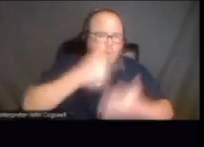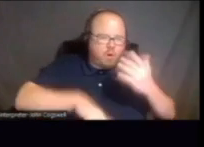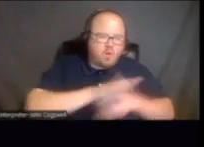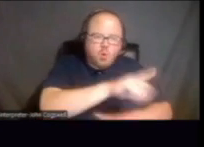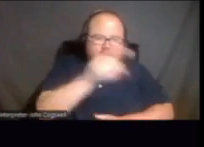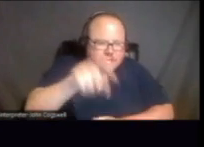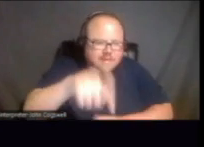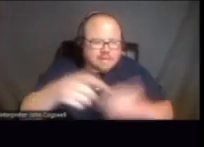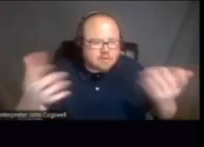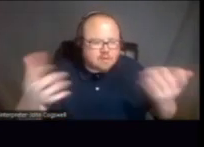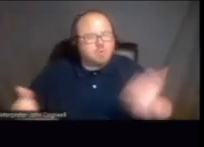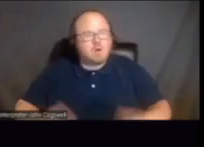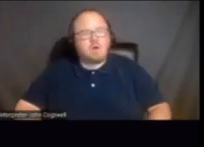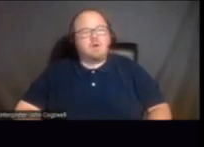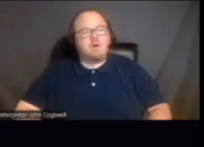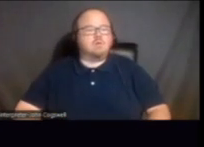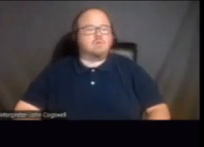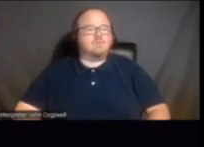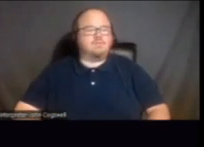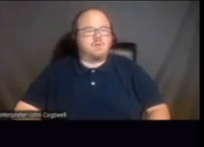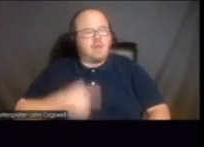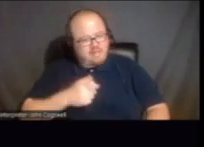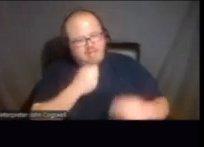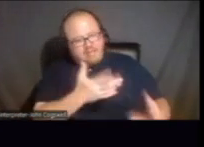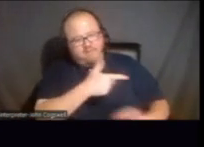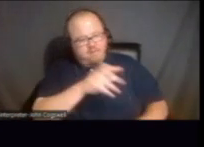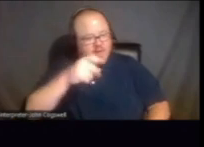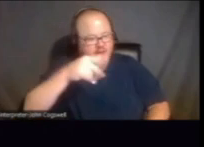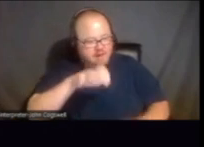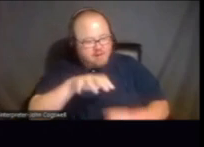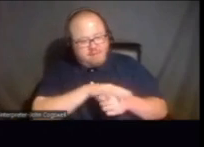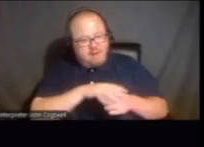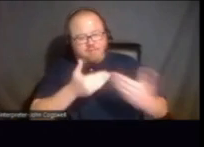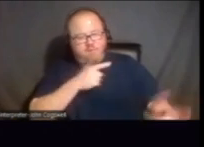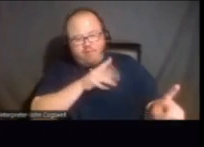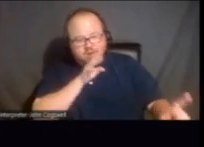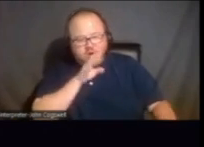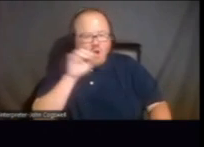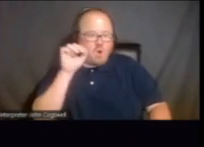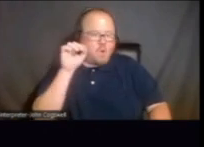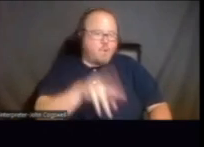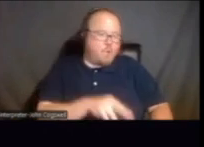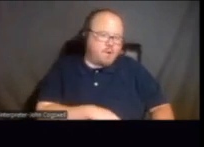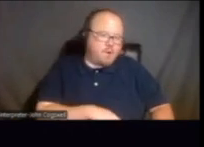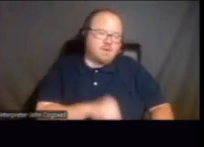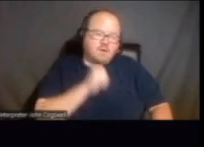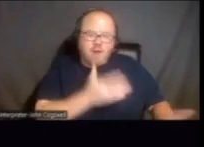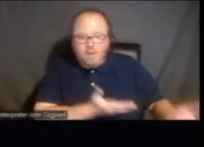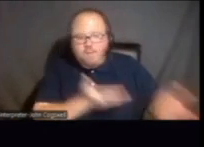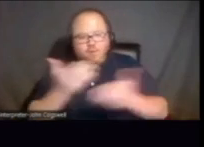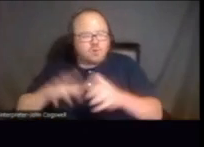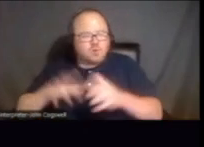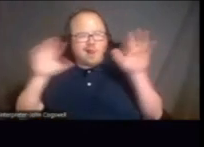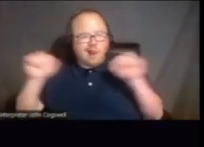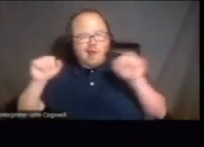do I need to, um, you know, give them space before they talk or, you know, or, or not bring them to loud